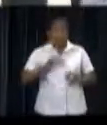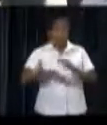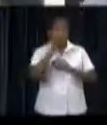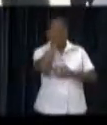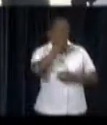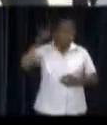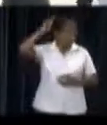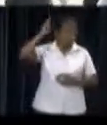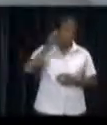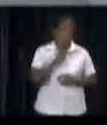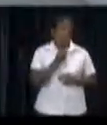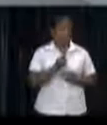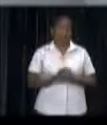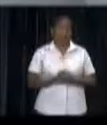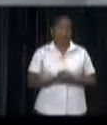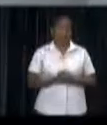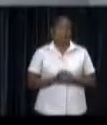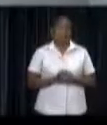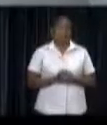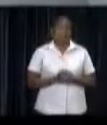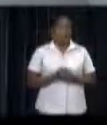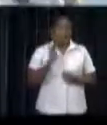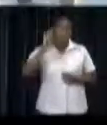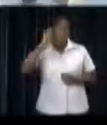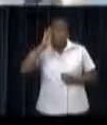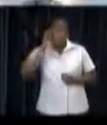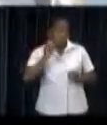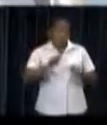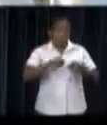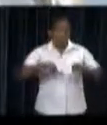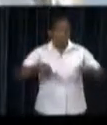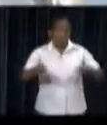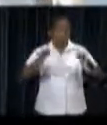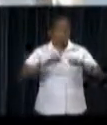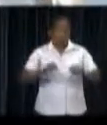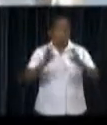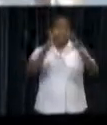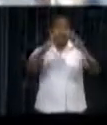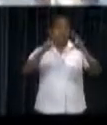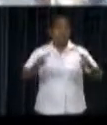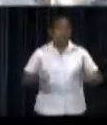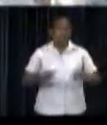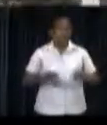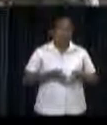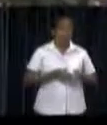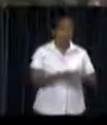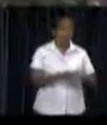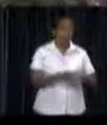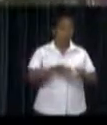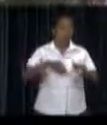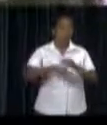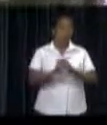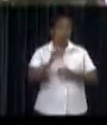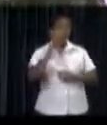Guard in Surinamma can be. The monitoring of the quality requirements of international shipping will soon take place,